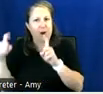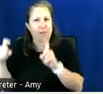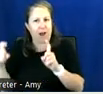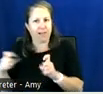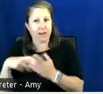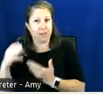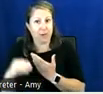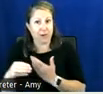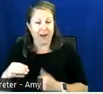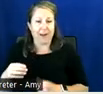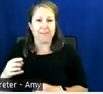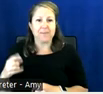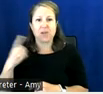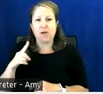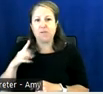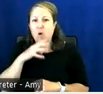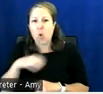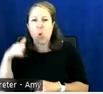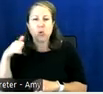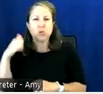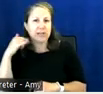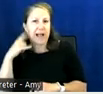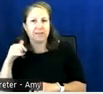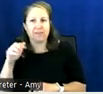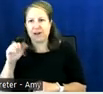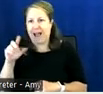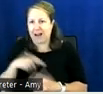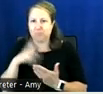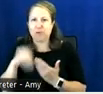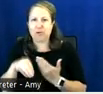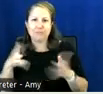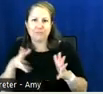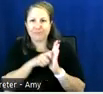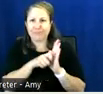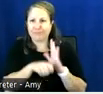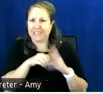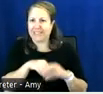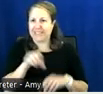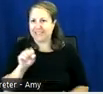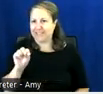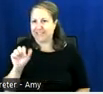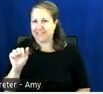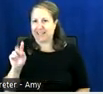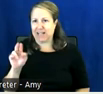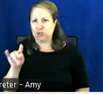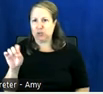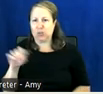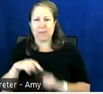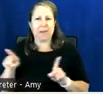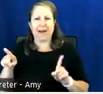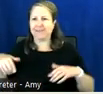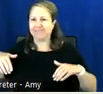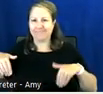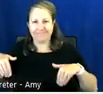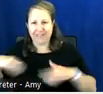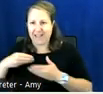fund um older californians act programs that are written in statute but have not been um have not